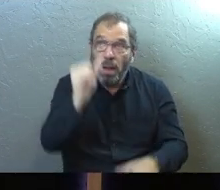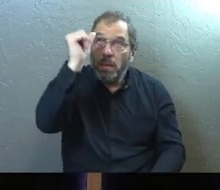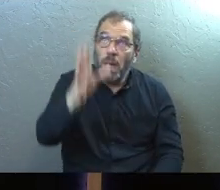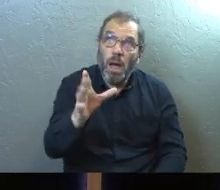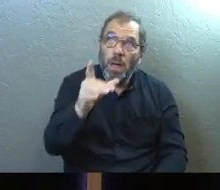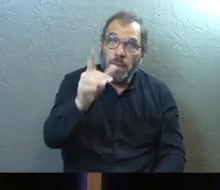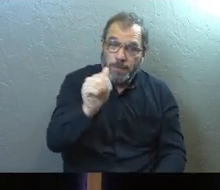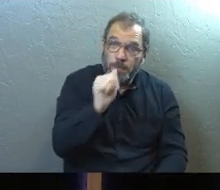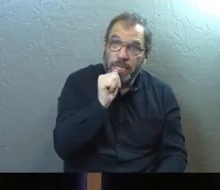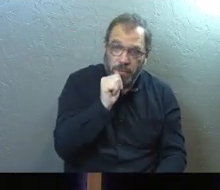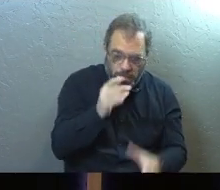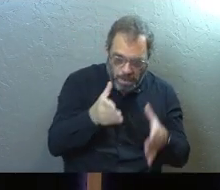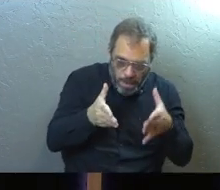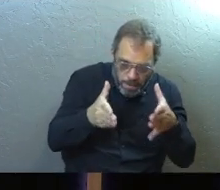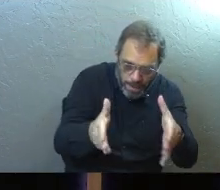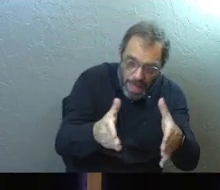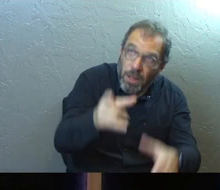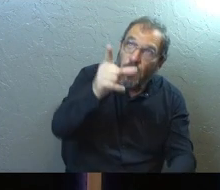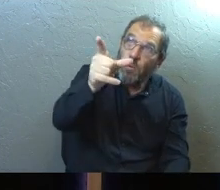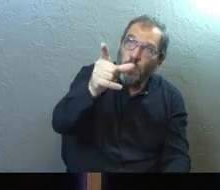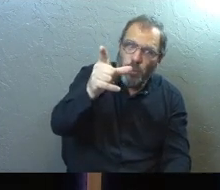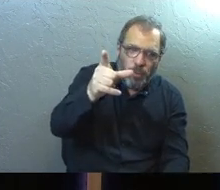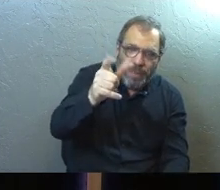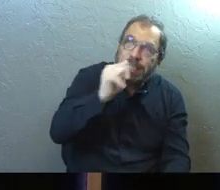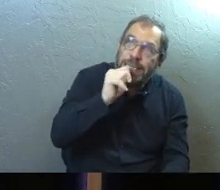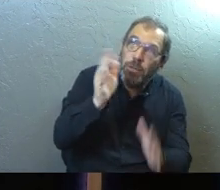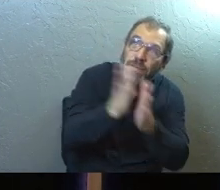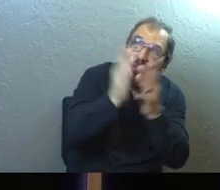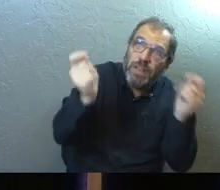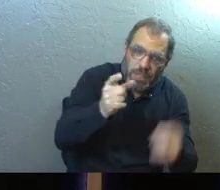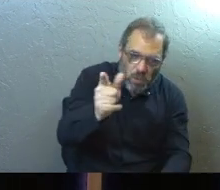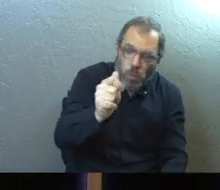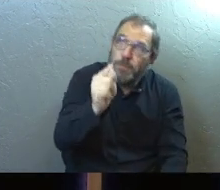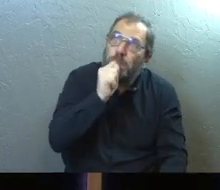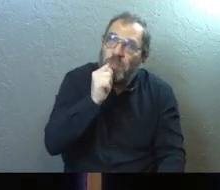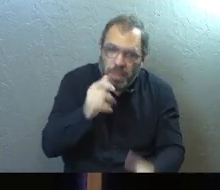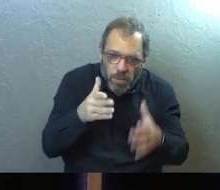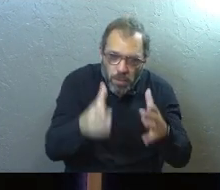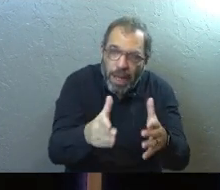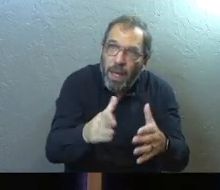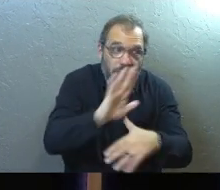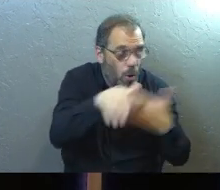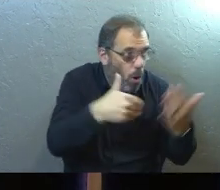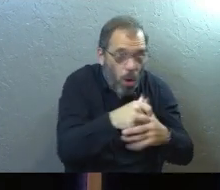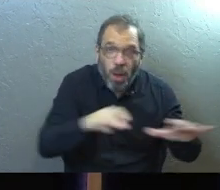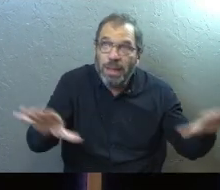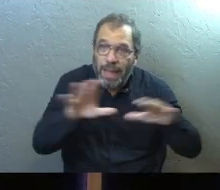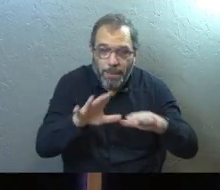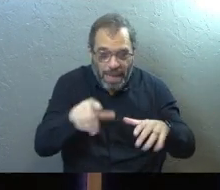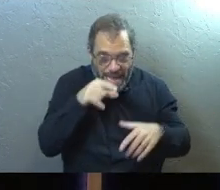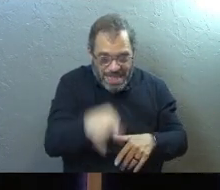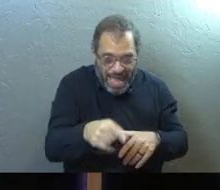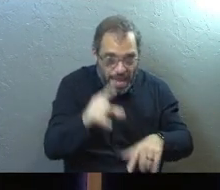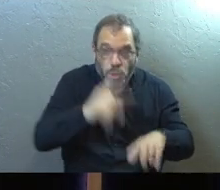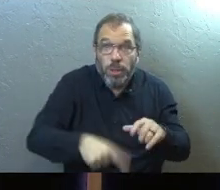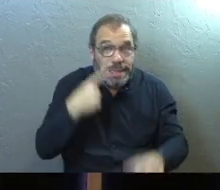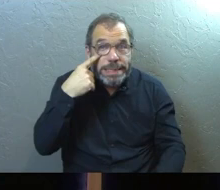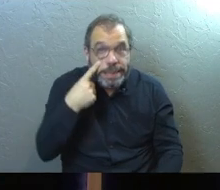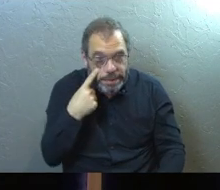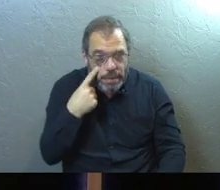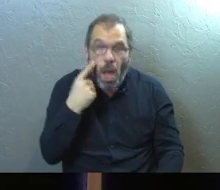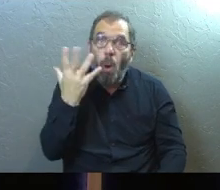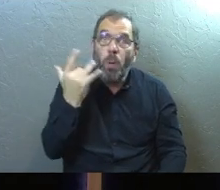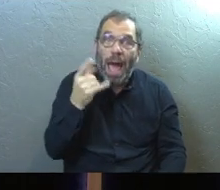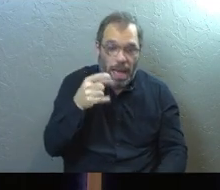God, you had a secret path. You had a secret victory. You had a secret way out for all of them and they couldn't see it.